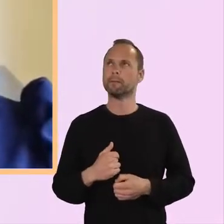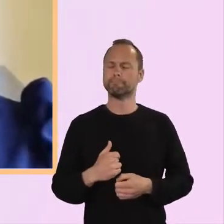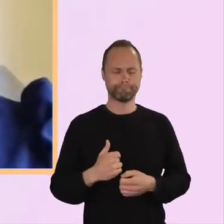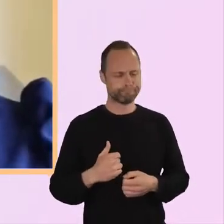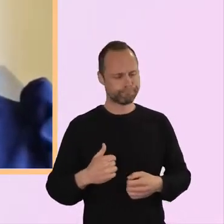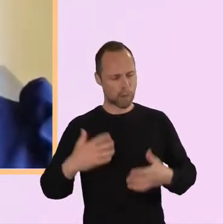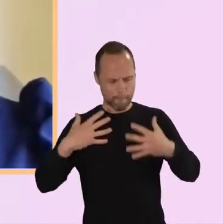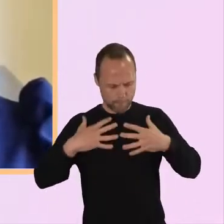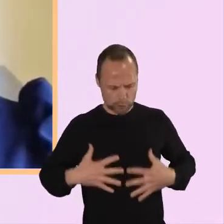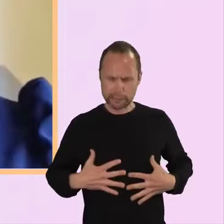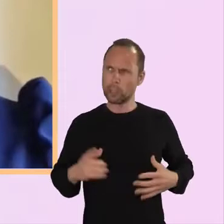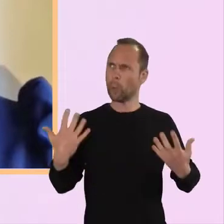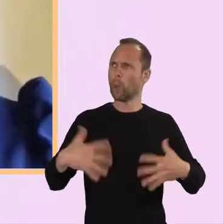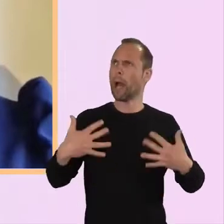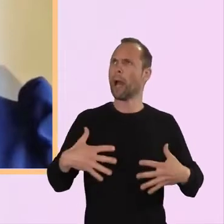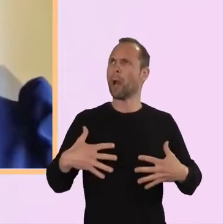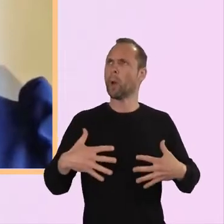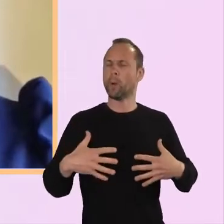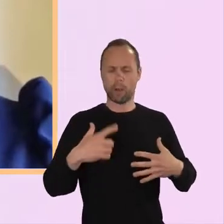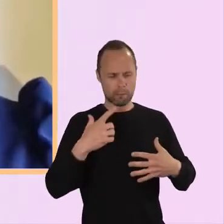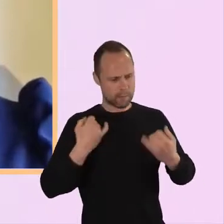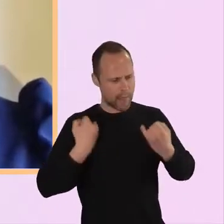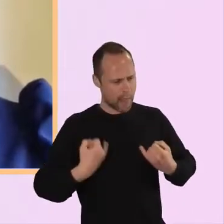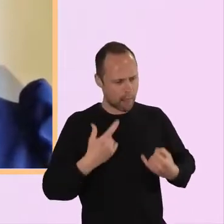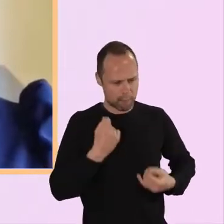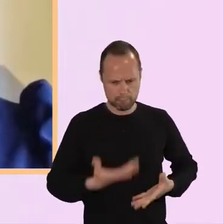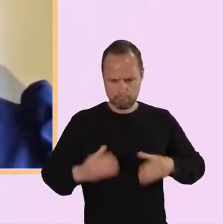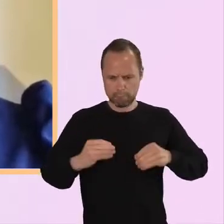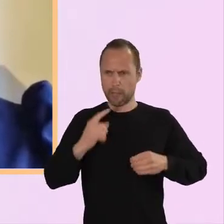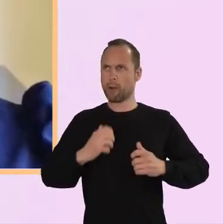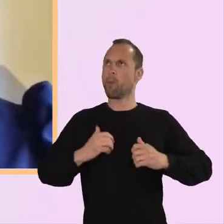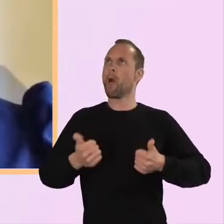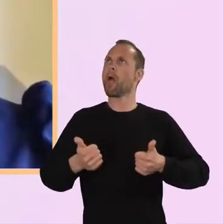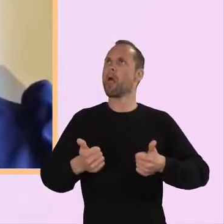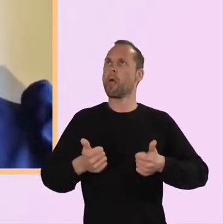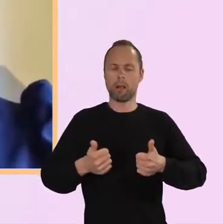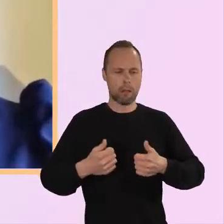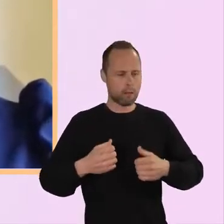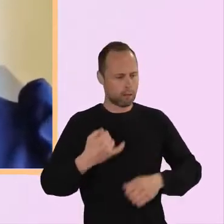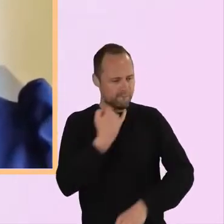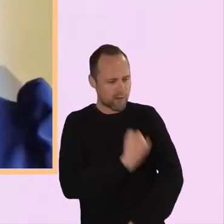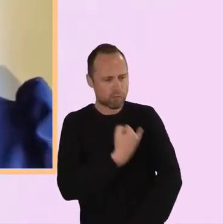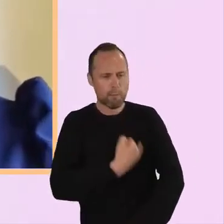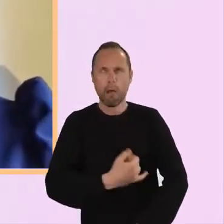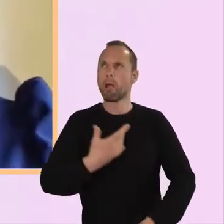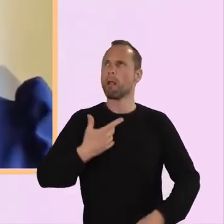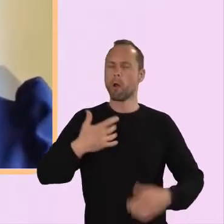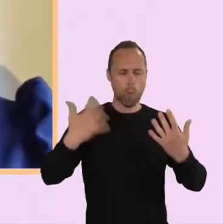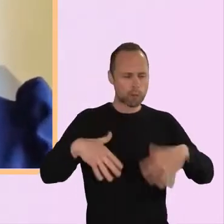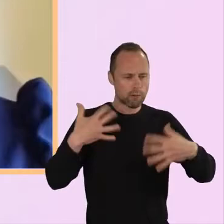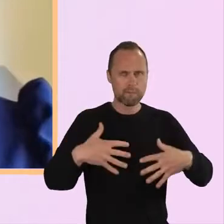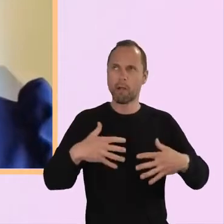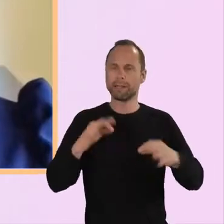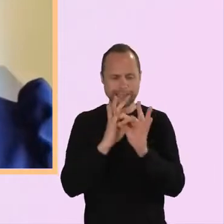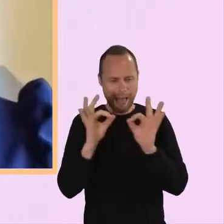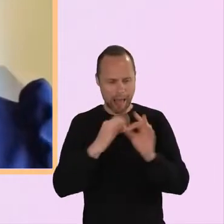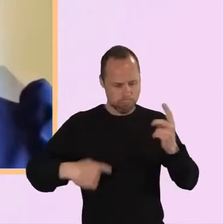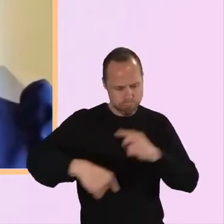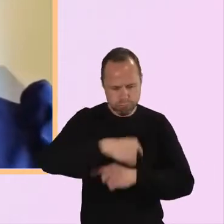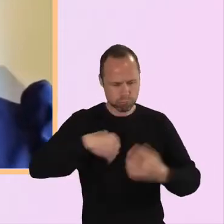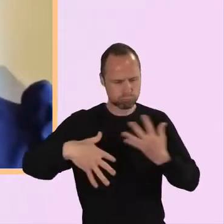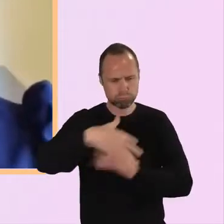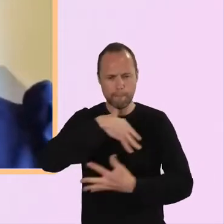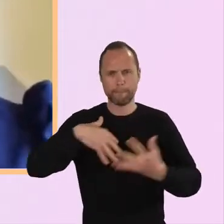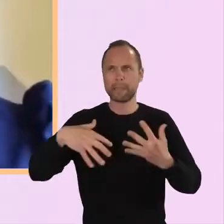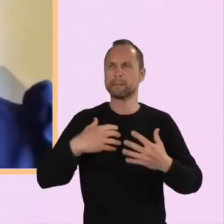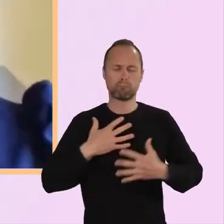regenerating, finite, wondrous, holy mix of cells and breath and